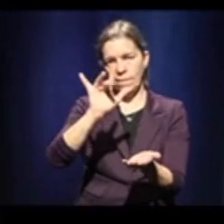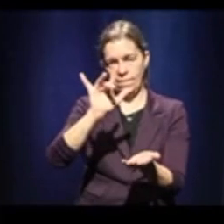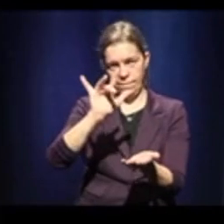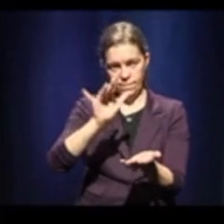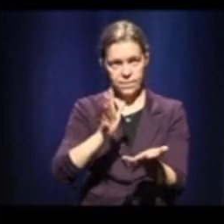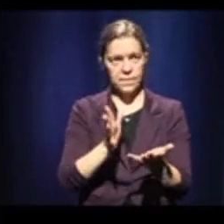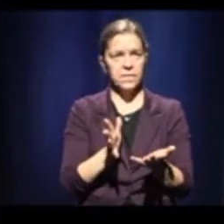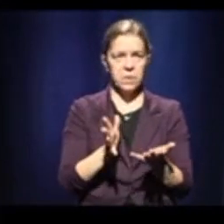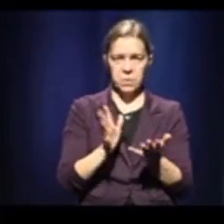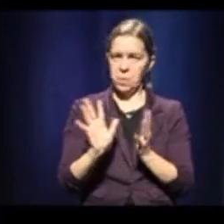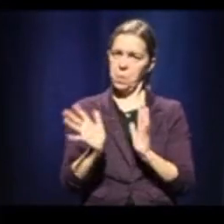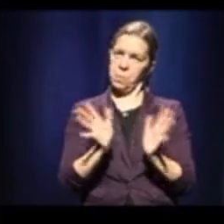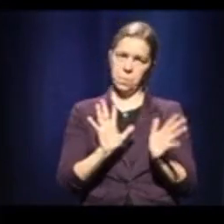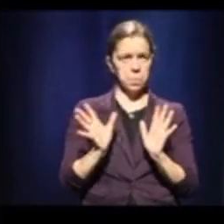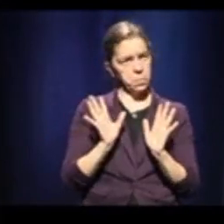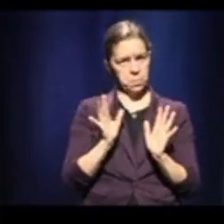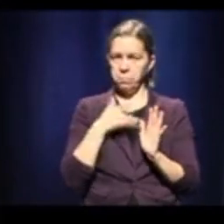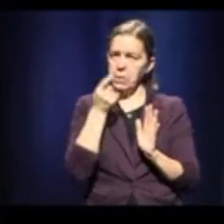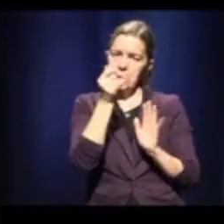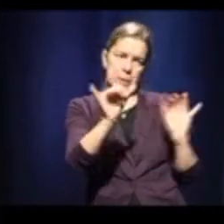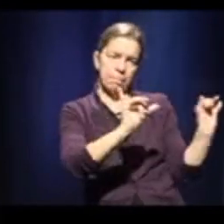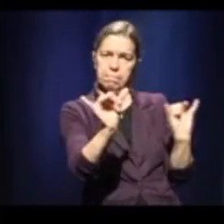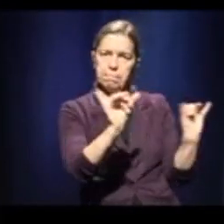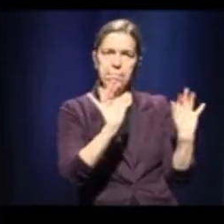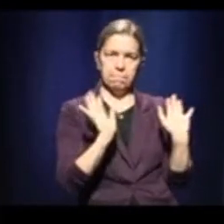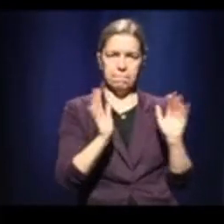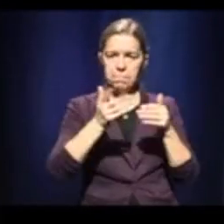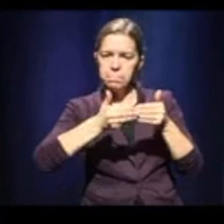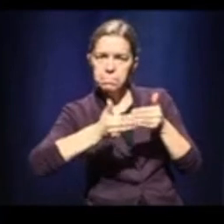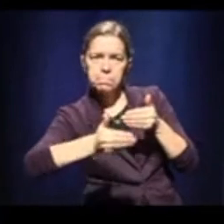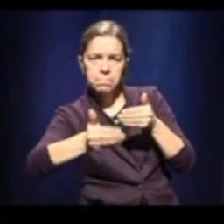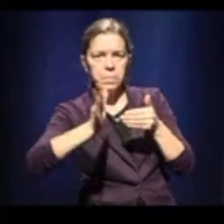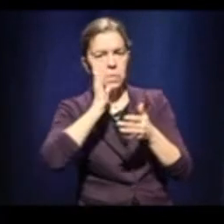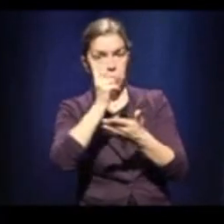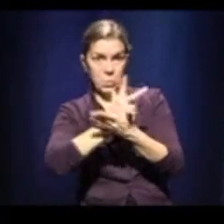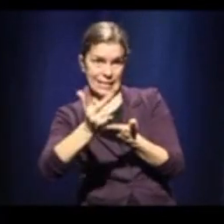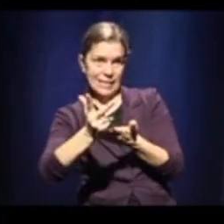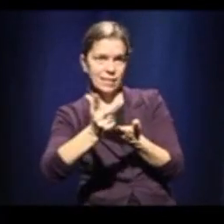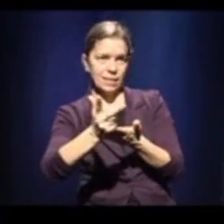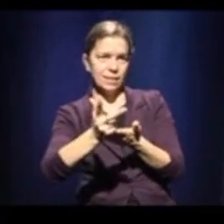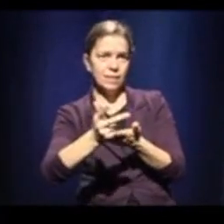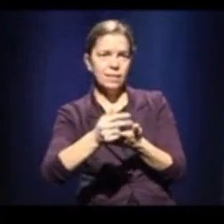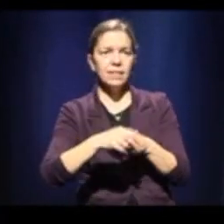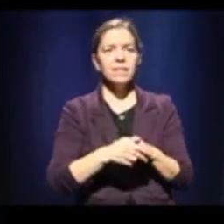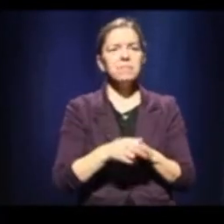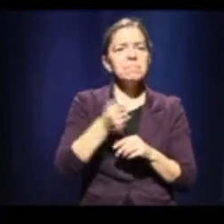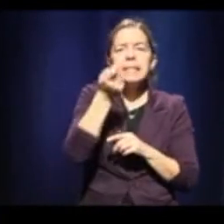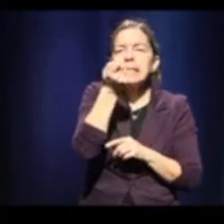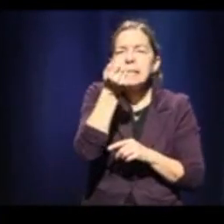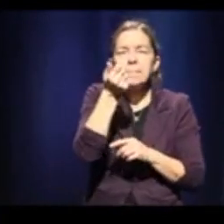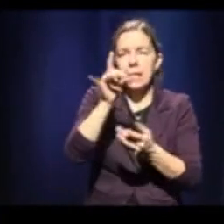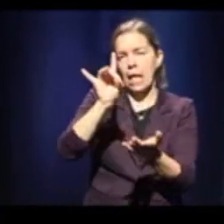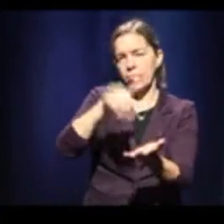vaccine over the next three weeks that will be delayed. So in that sense, I think people should be reassured